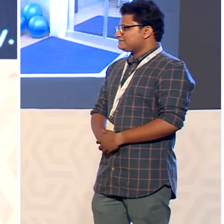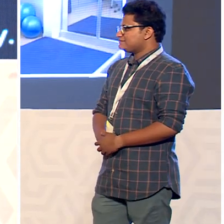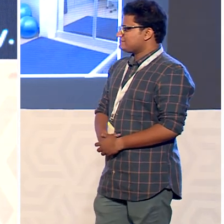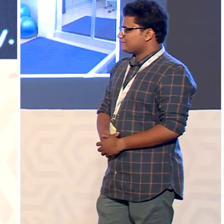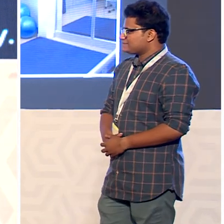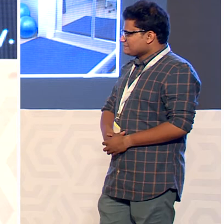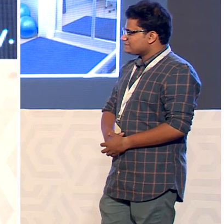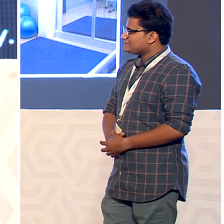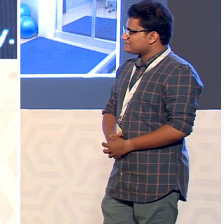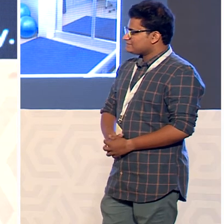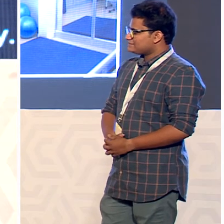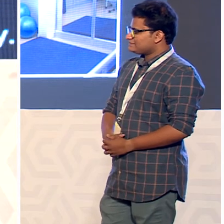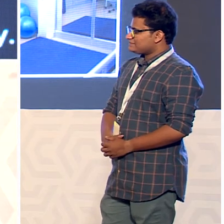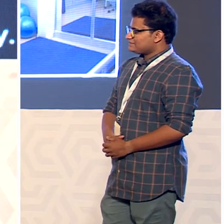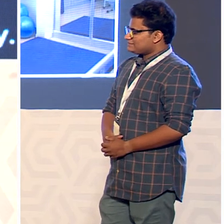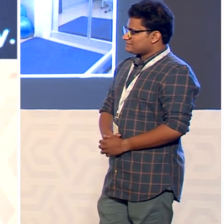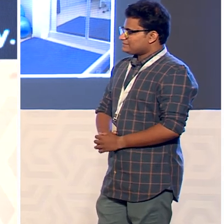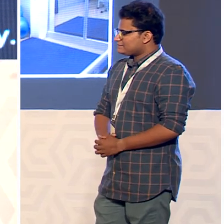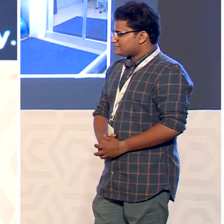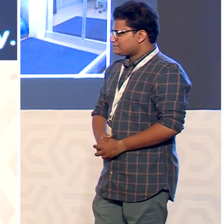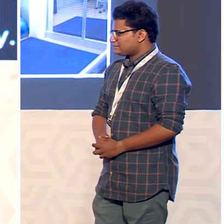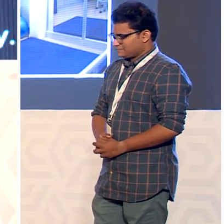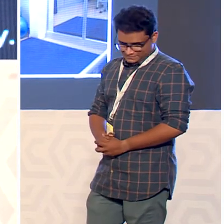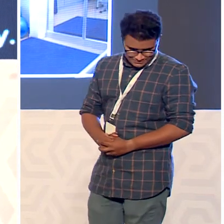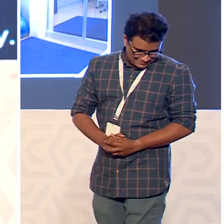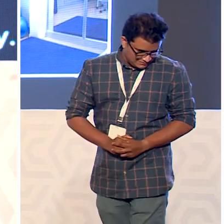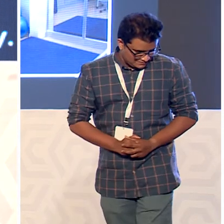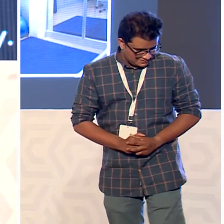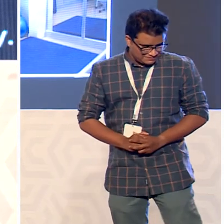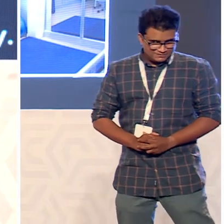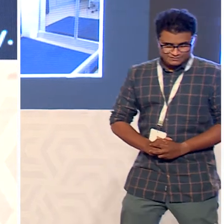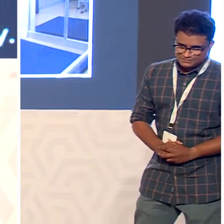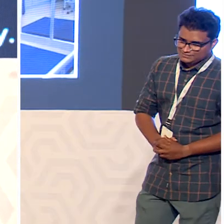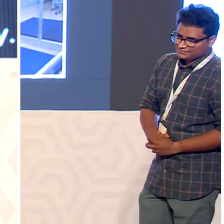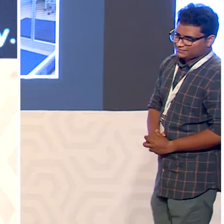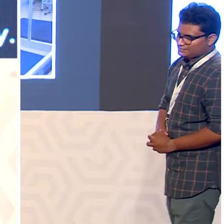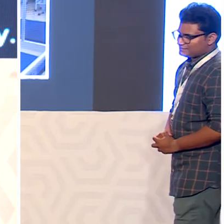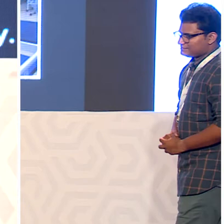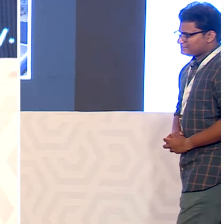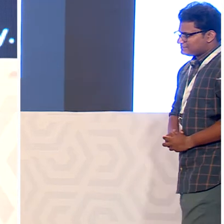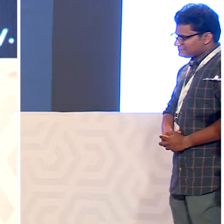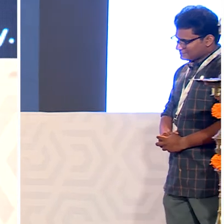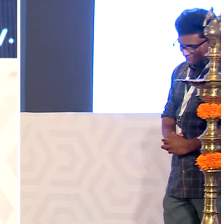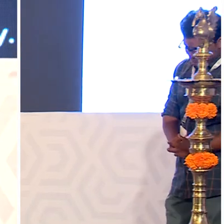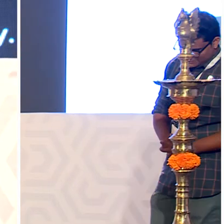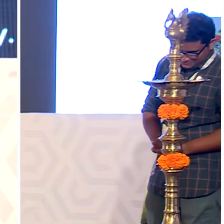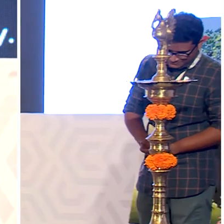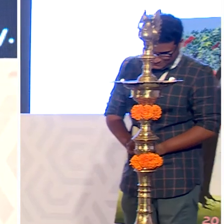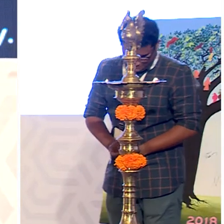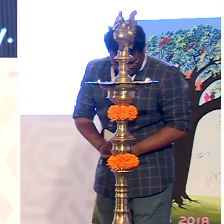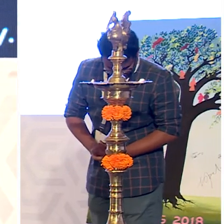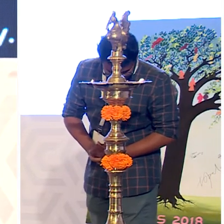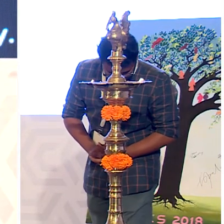you raise me up to walk on stormy seas